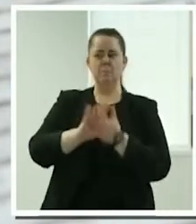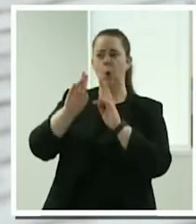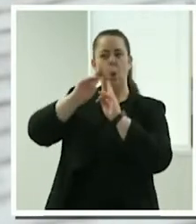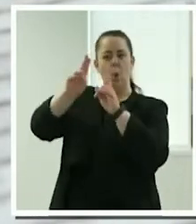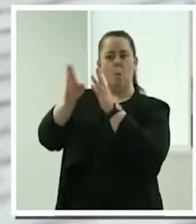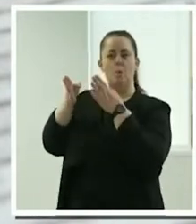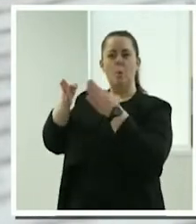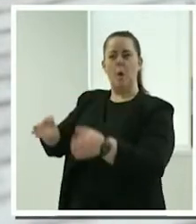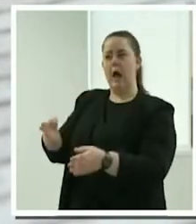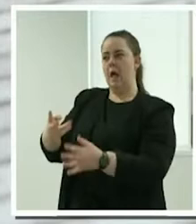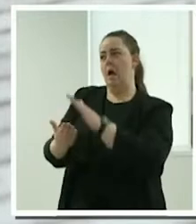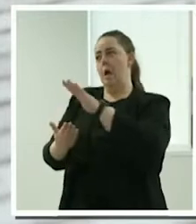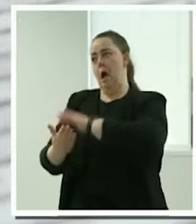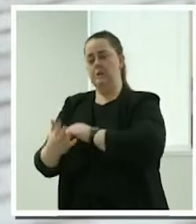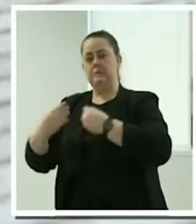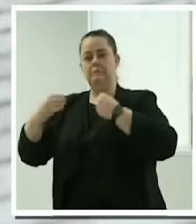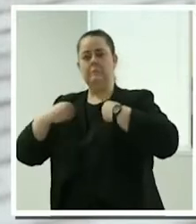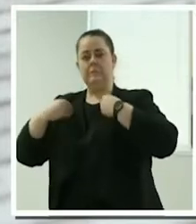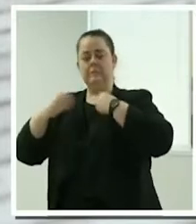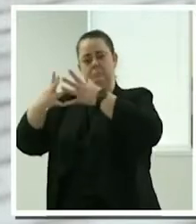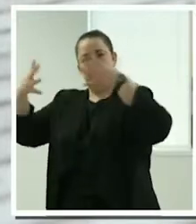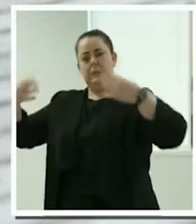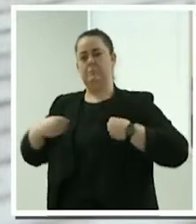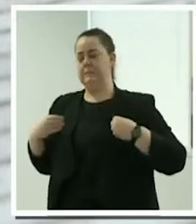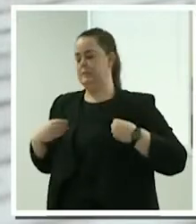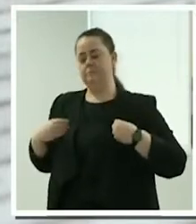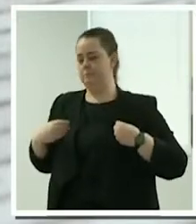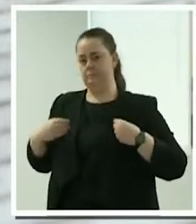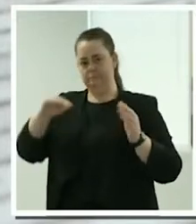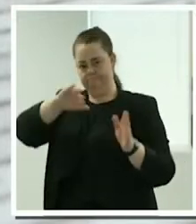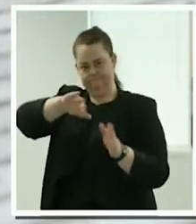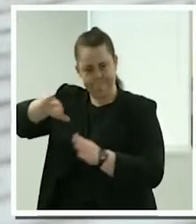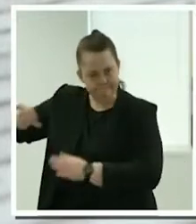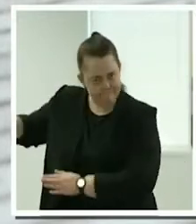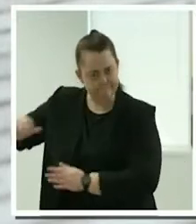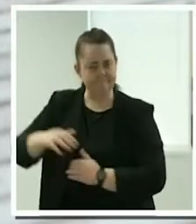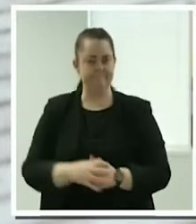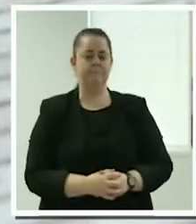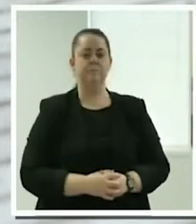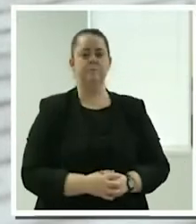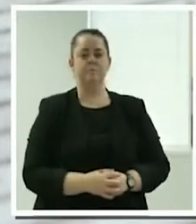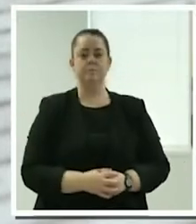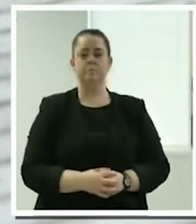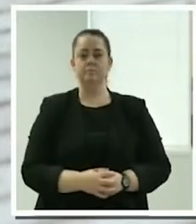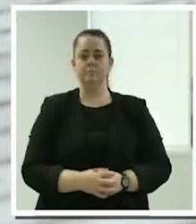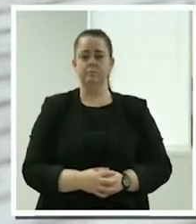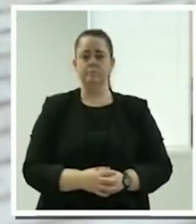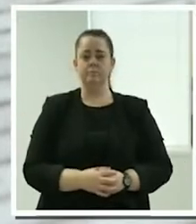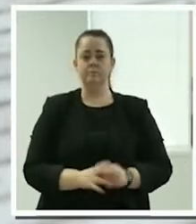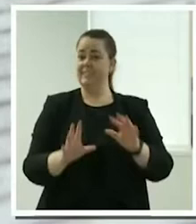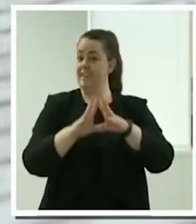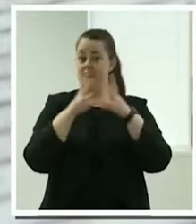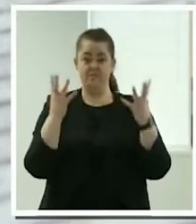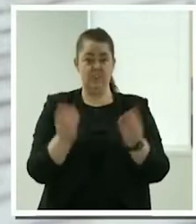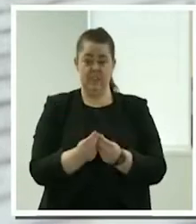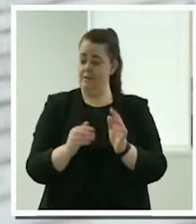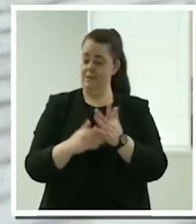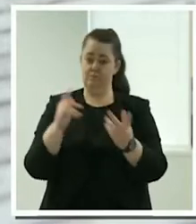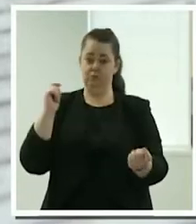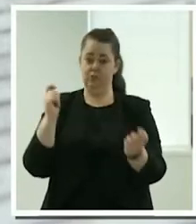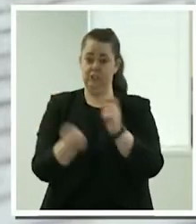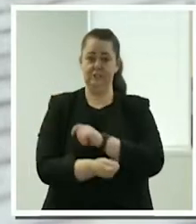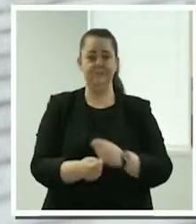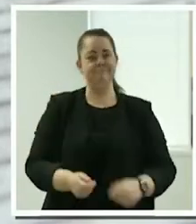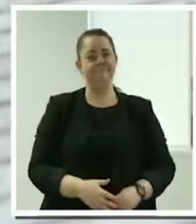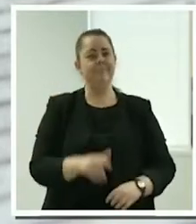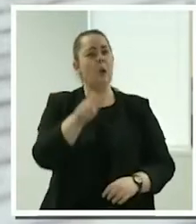And this is at a time when the nature of care and support is changing. As a person with a disability explained to me, the old system